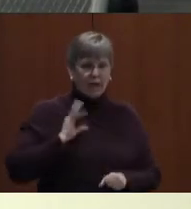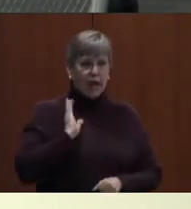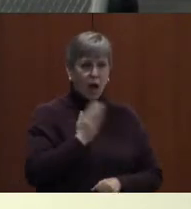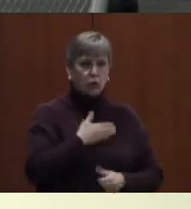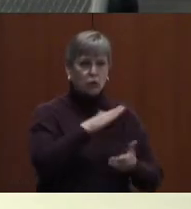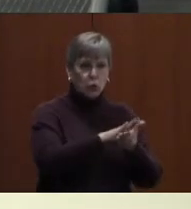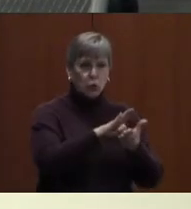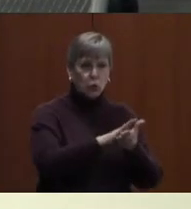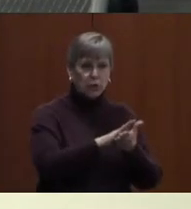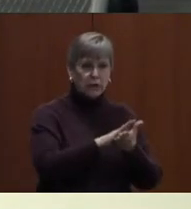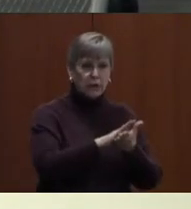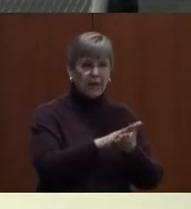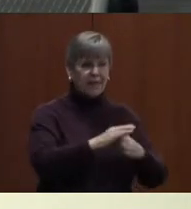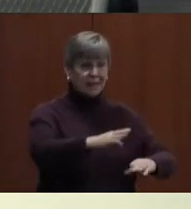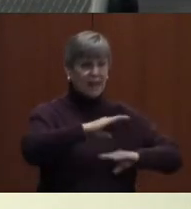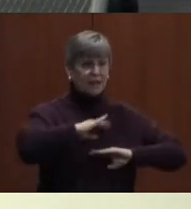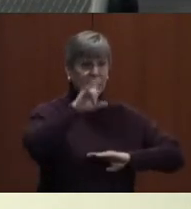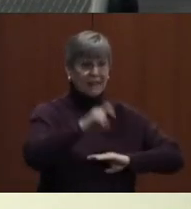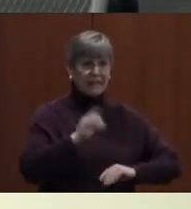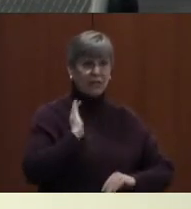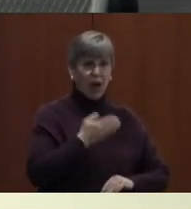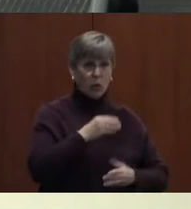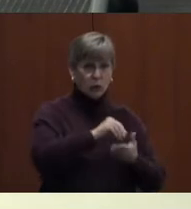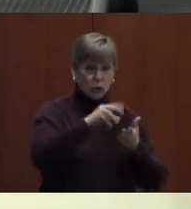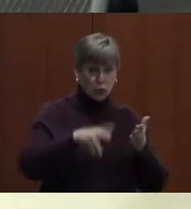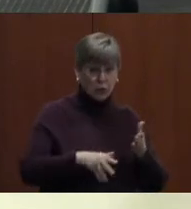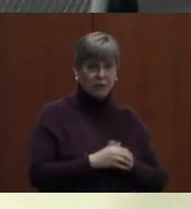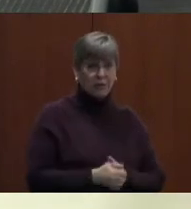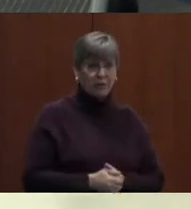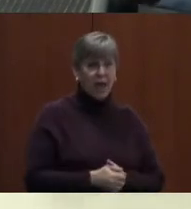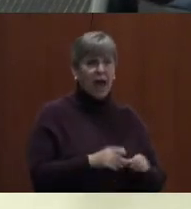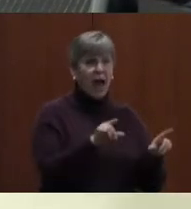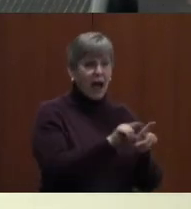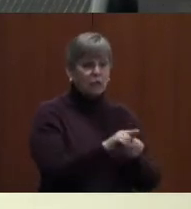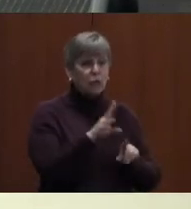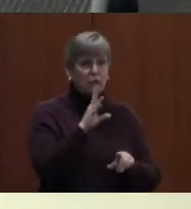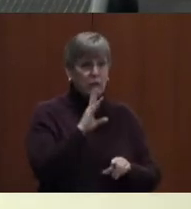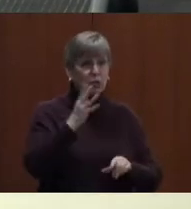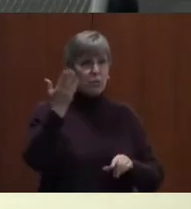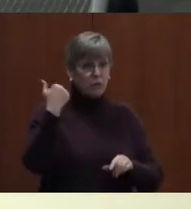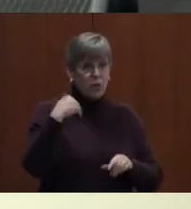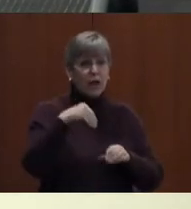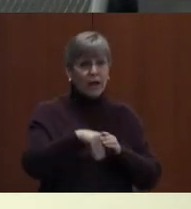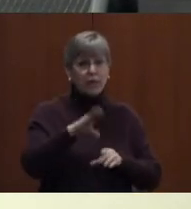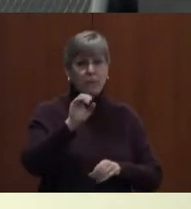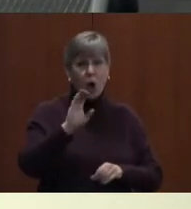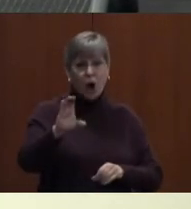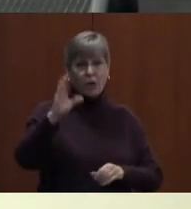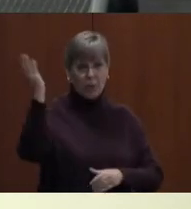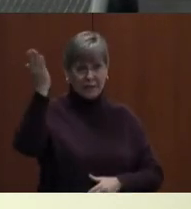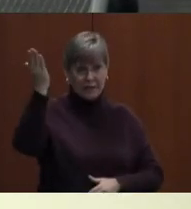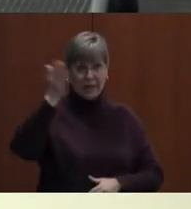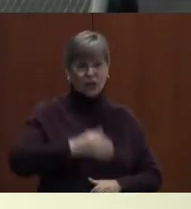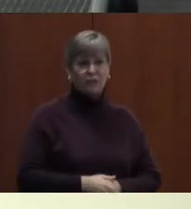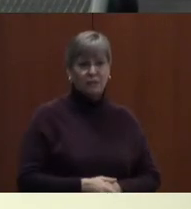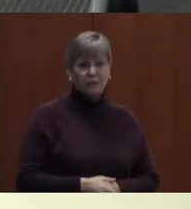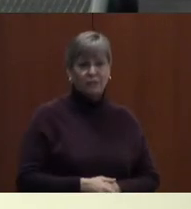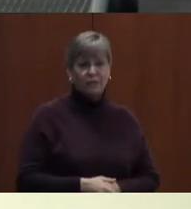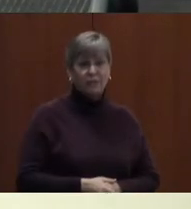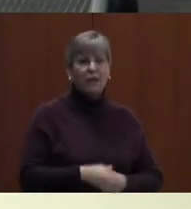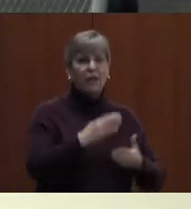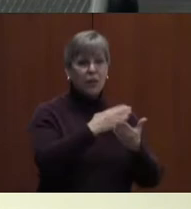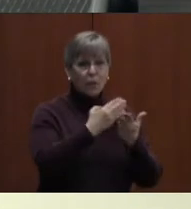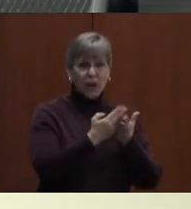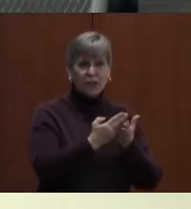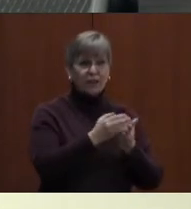and meets the needs of our students. And as was just mentioned in the BARC presentation, that the budget